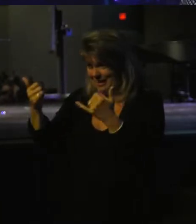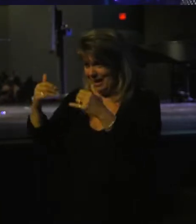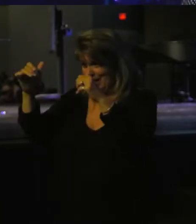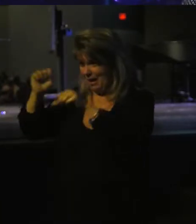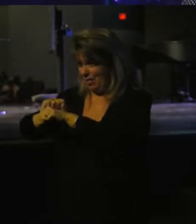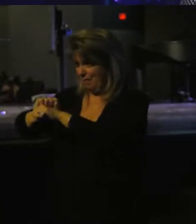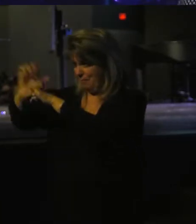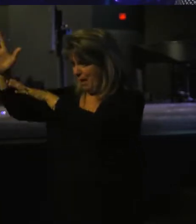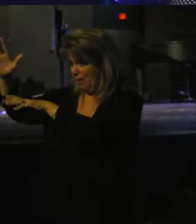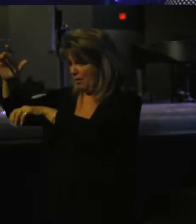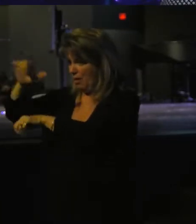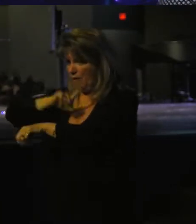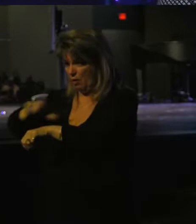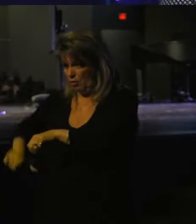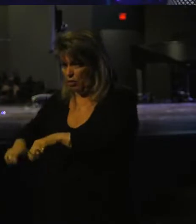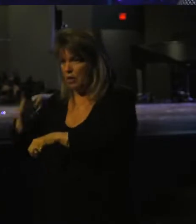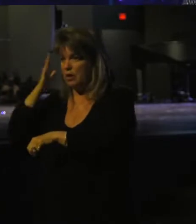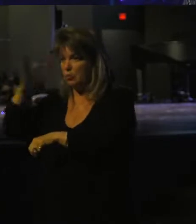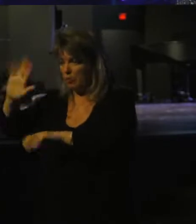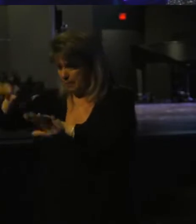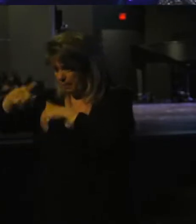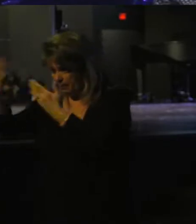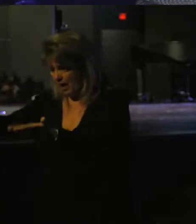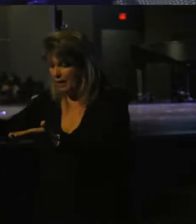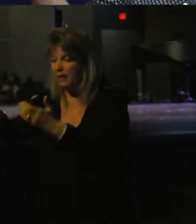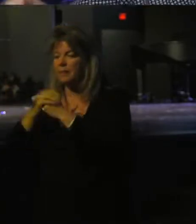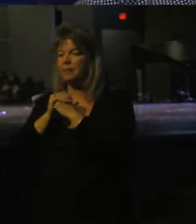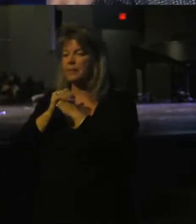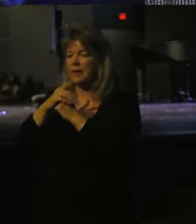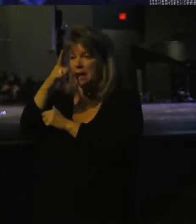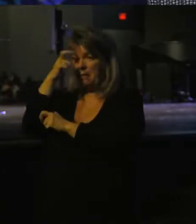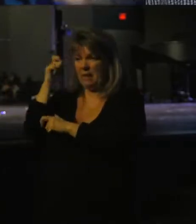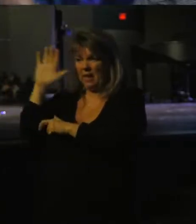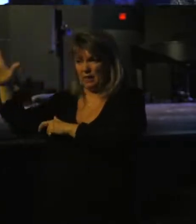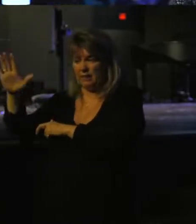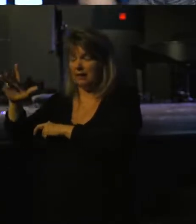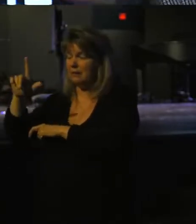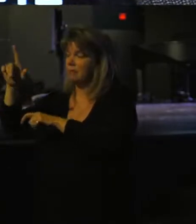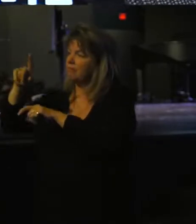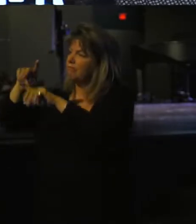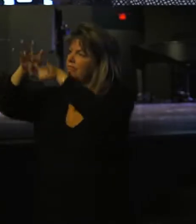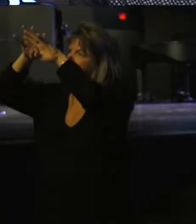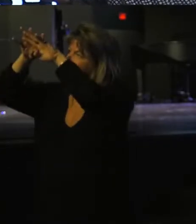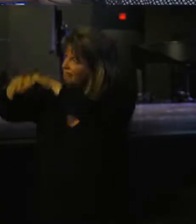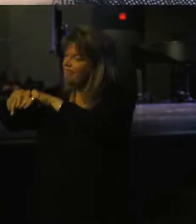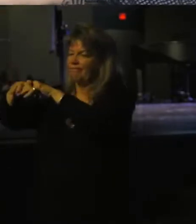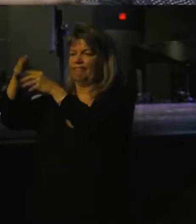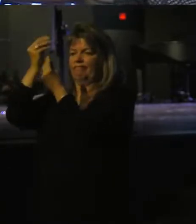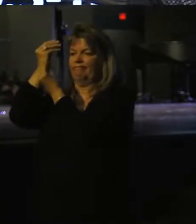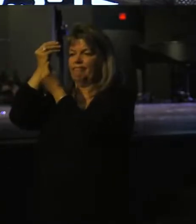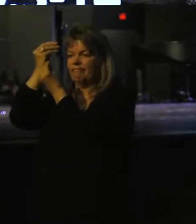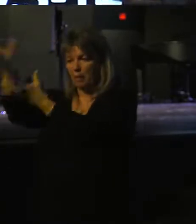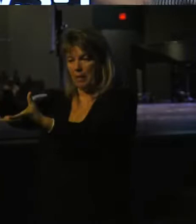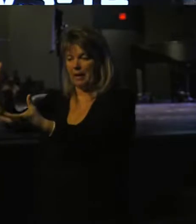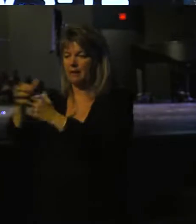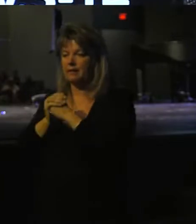of the Lord it shall be provided. Because of his complete obedience,